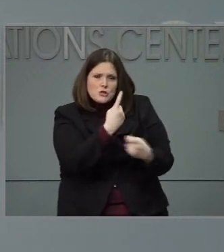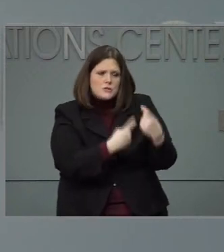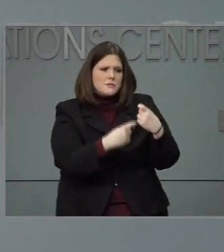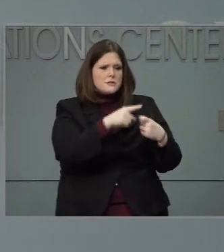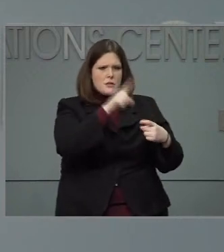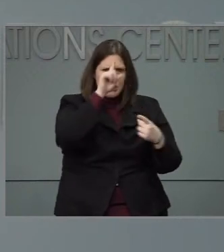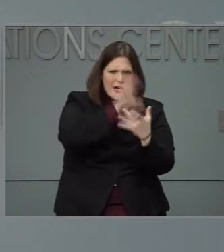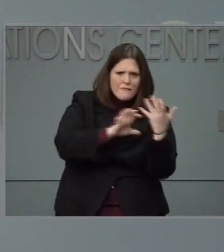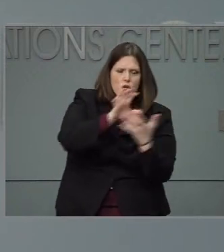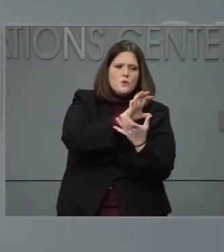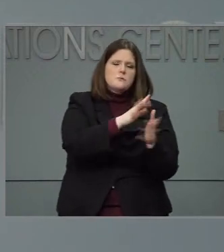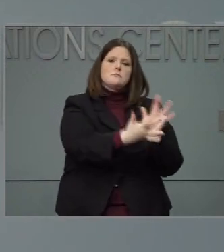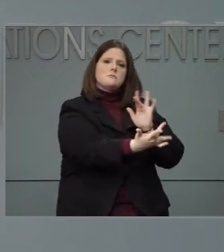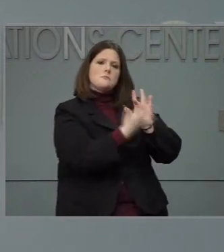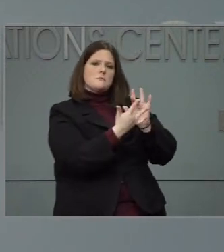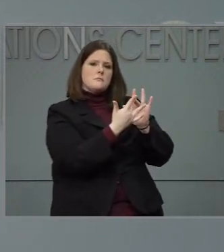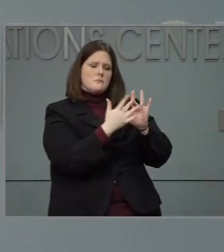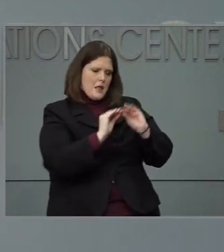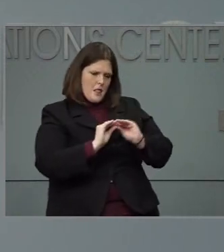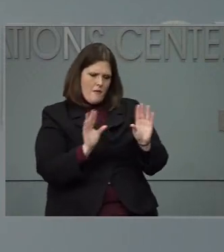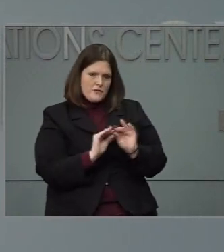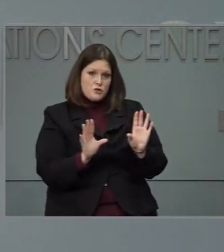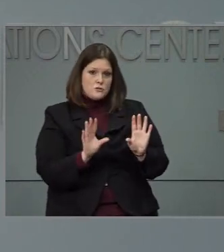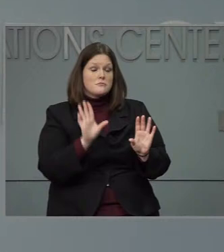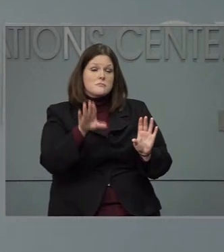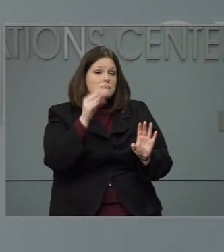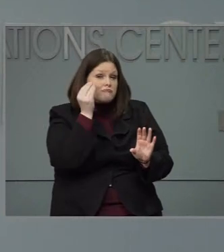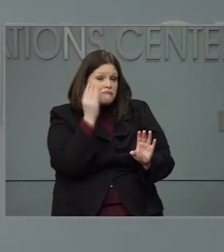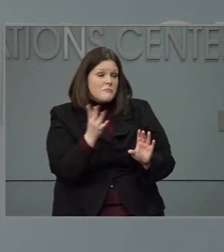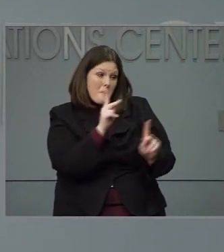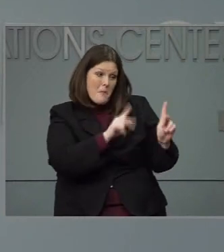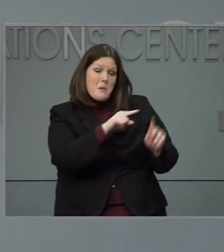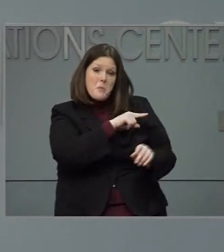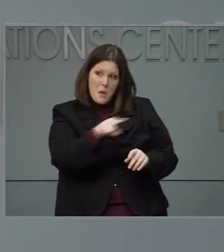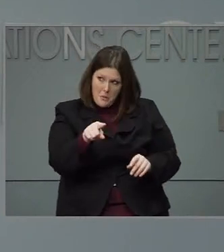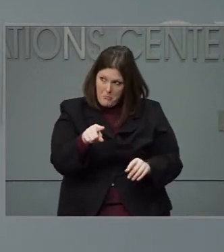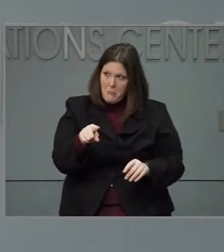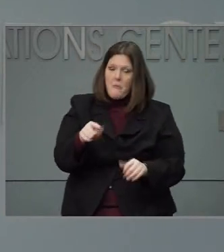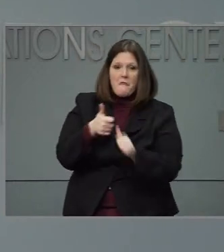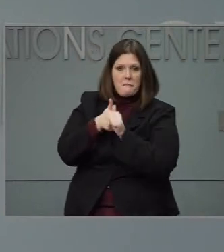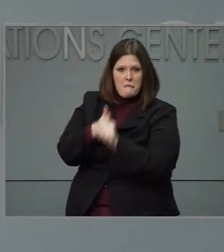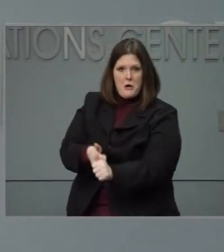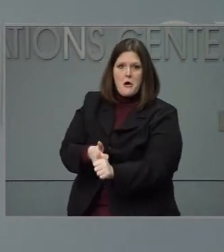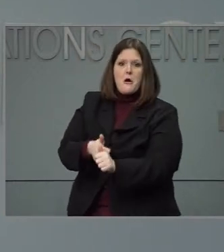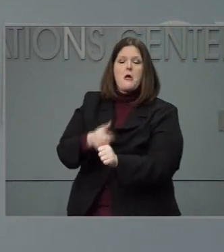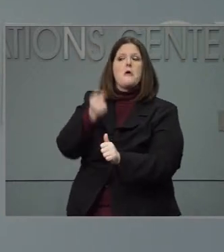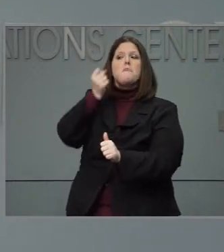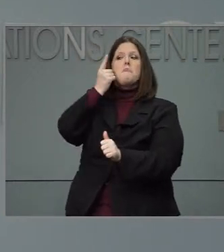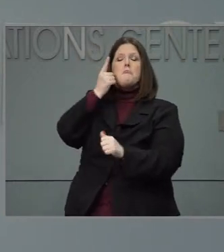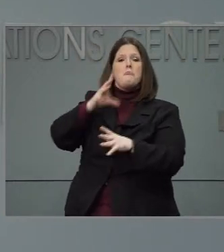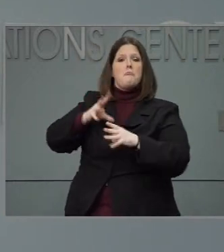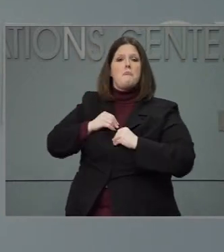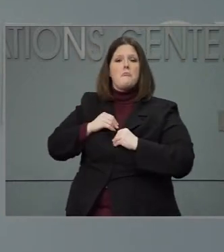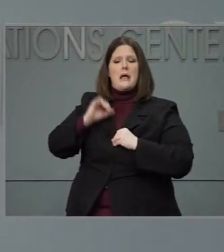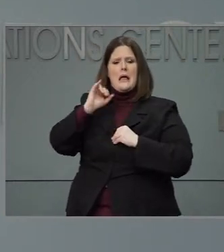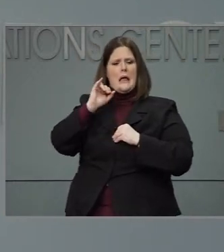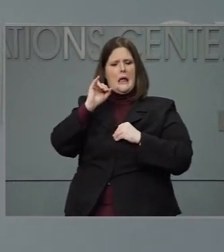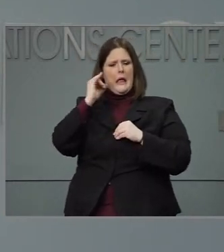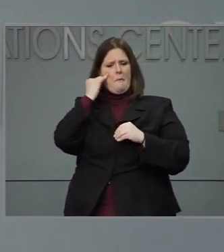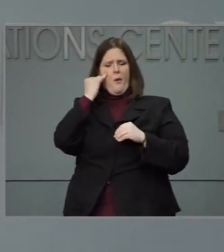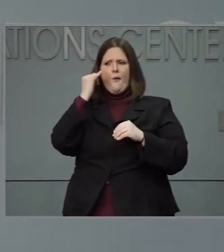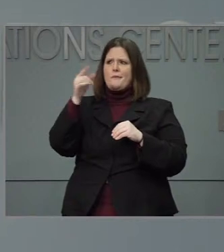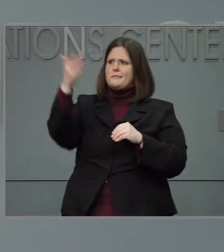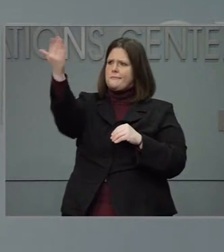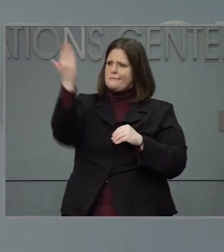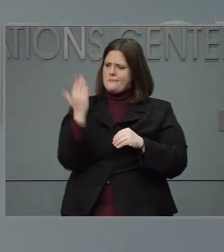the same page. And I will say folks have been very receptive if there is something that we have seen that we believe is not in the line with those guidance.